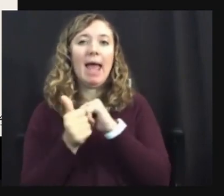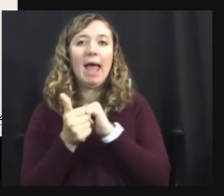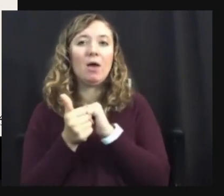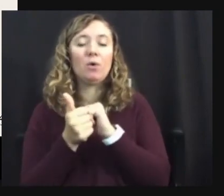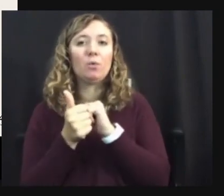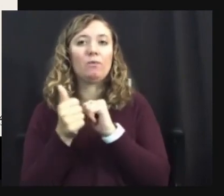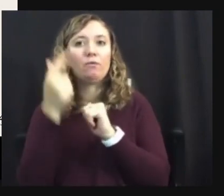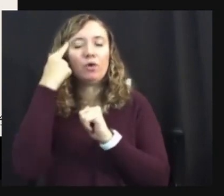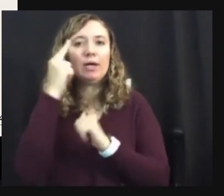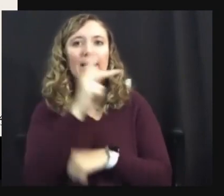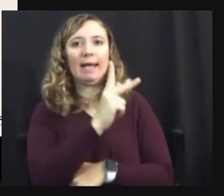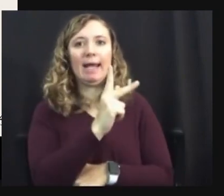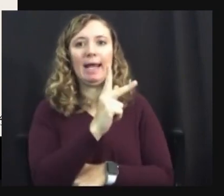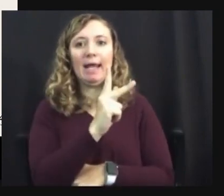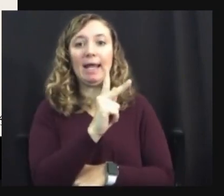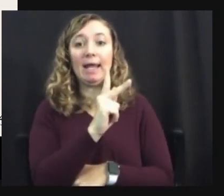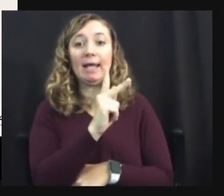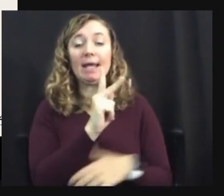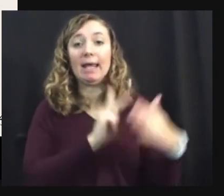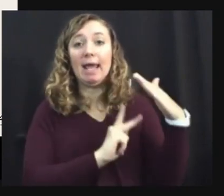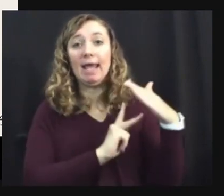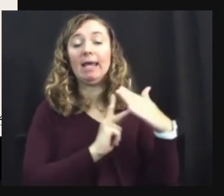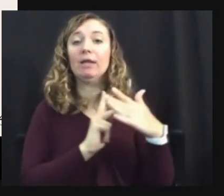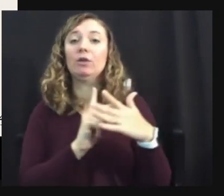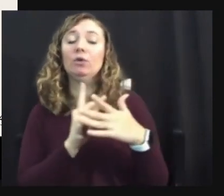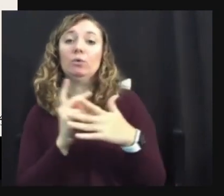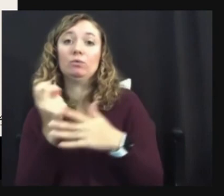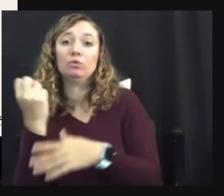children who are not a homogenous group.